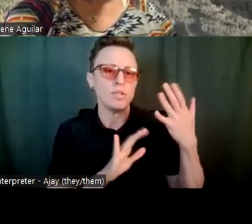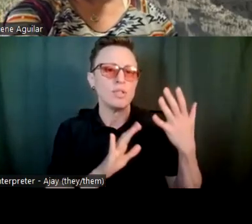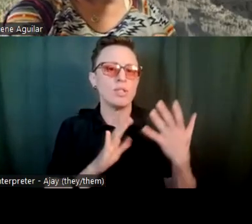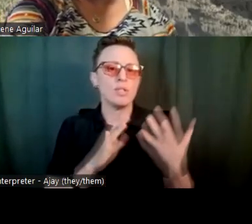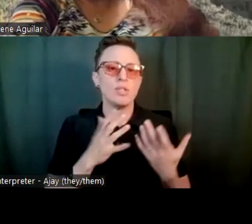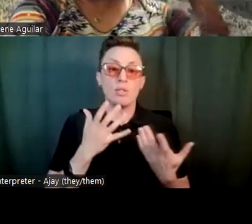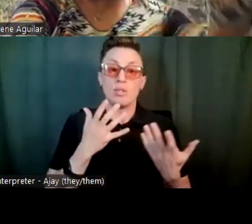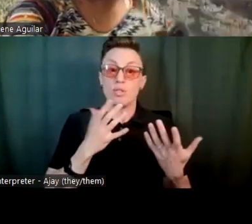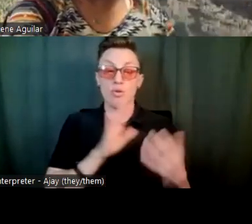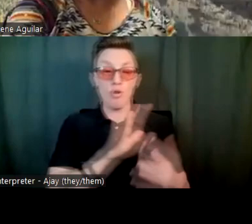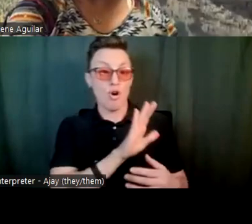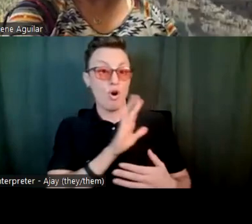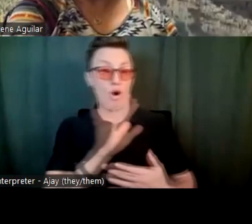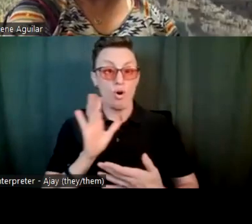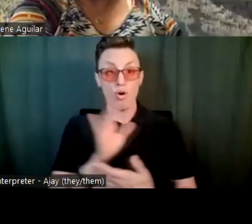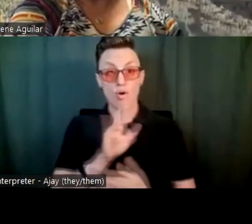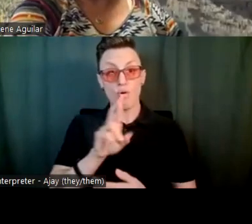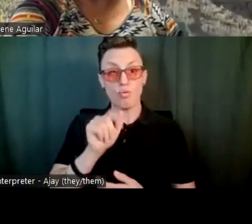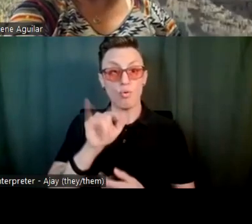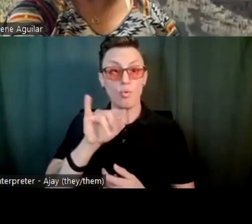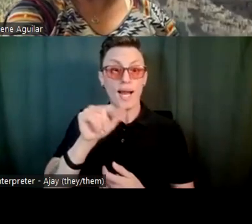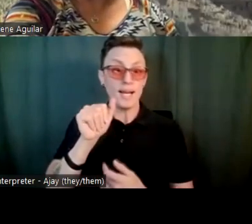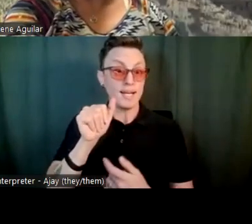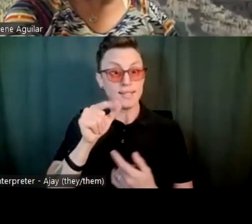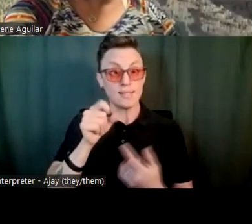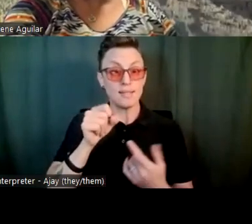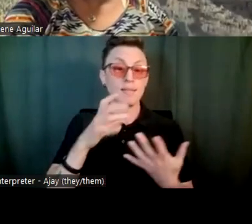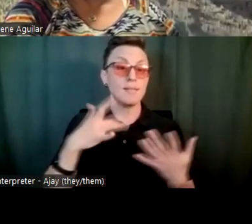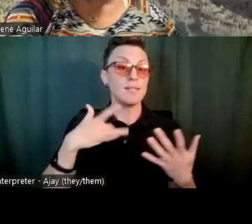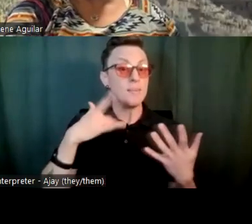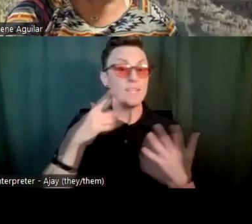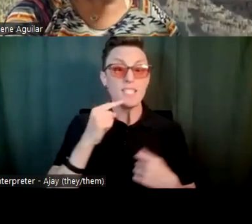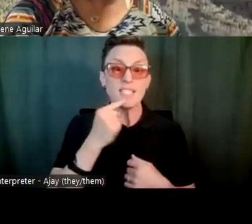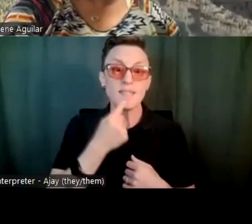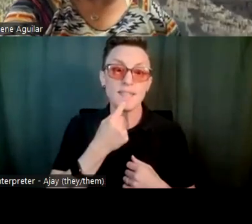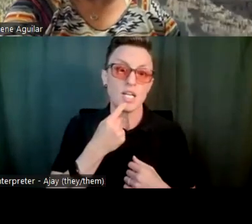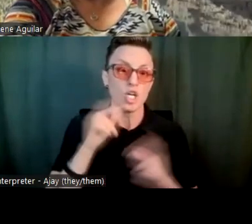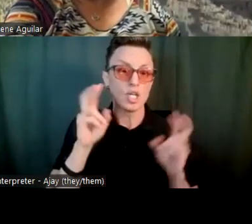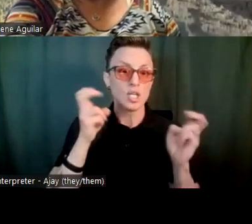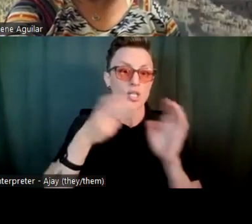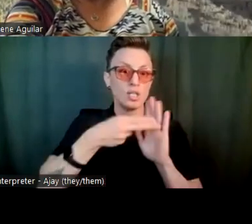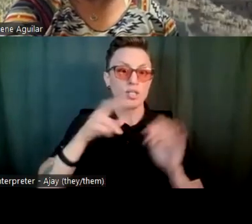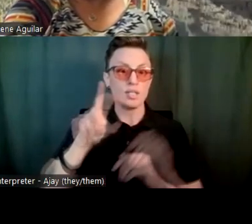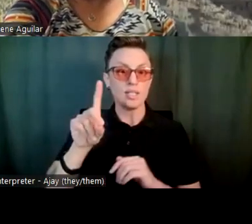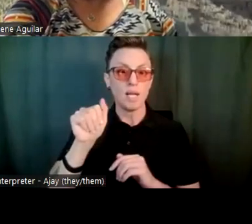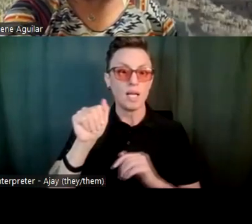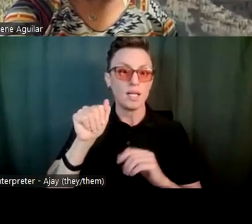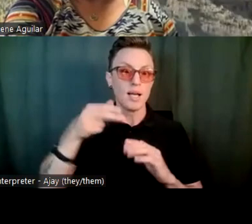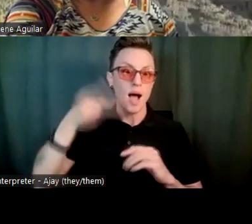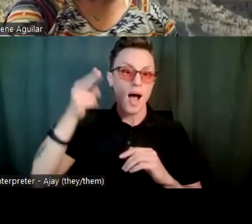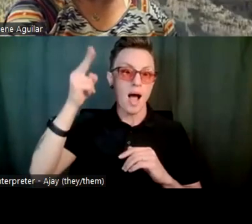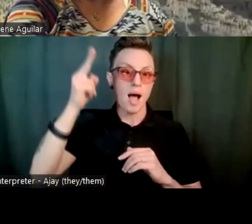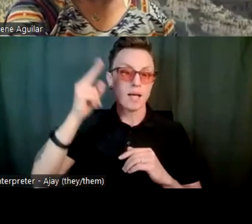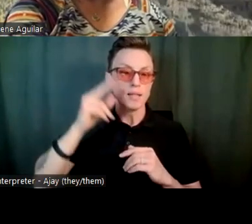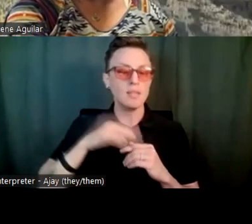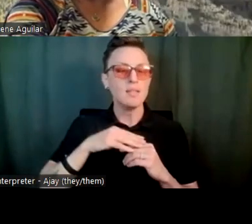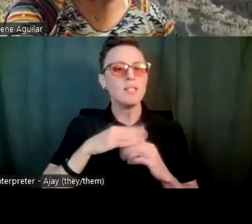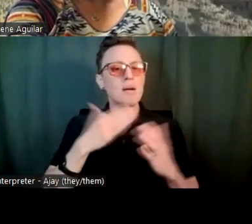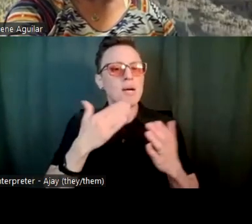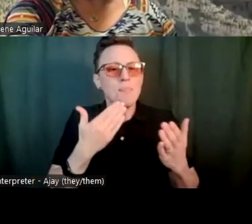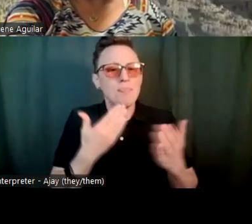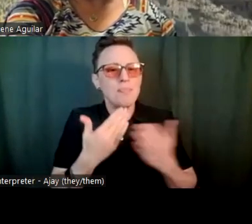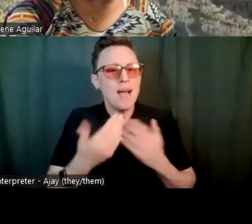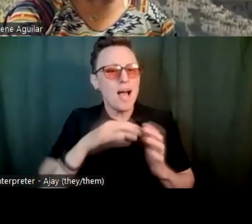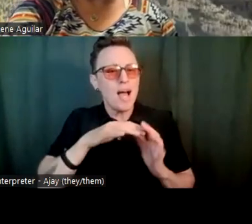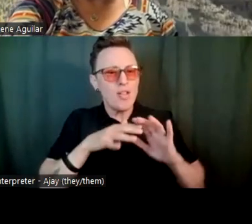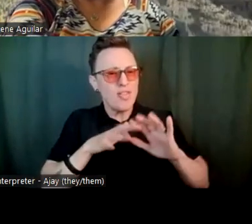scale, she's always off the top of the scales in terms of severity of disability. But despite that, she's a very